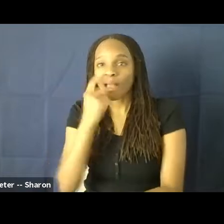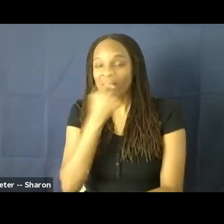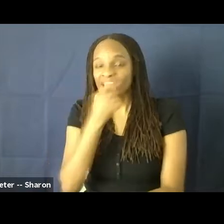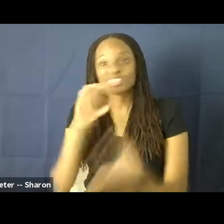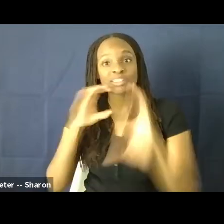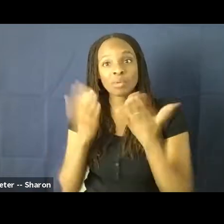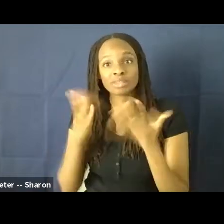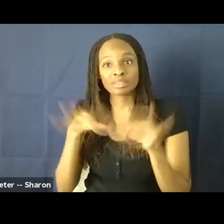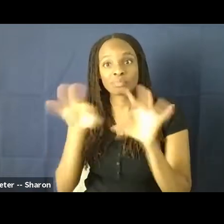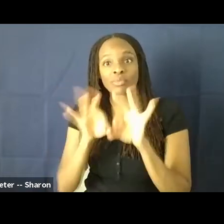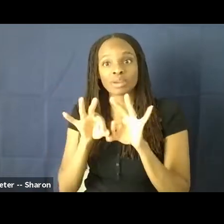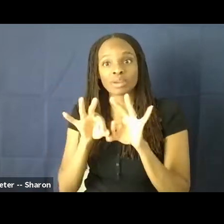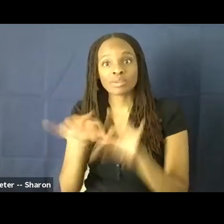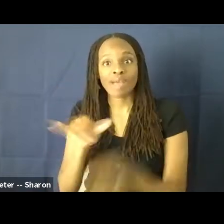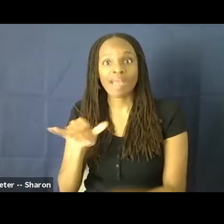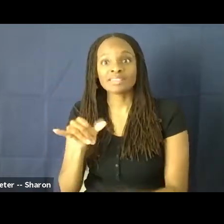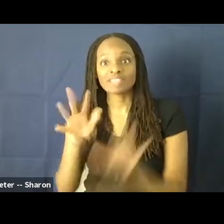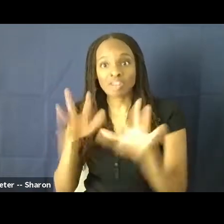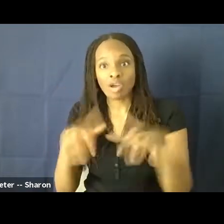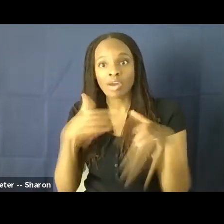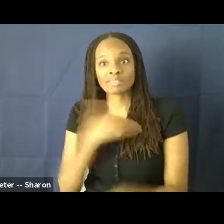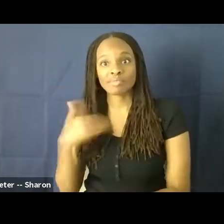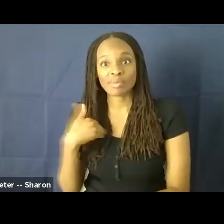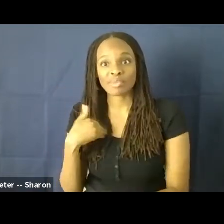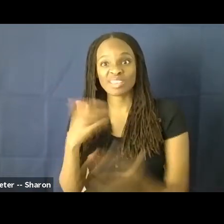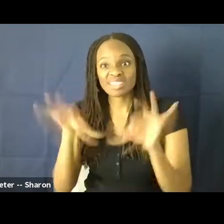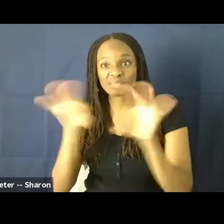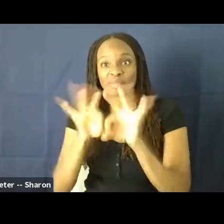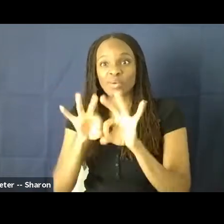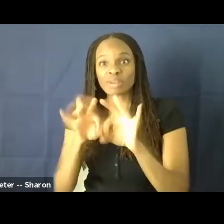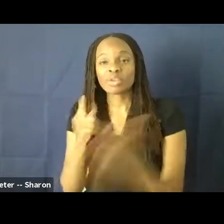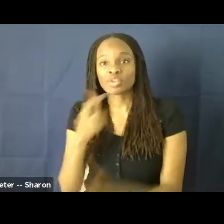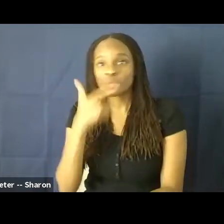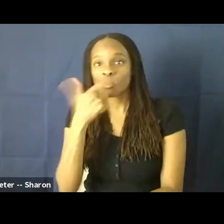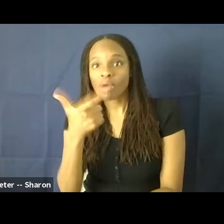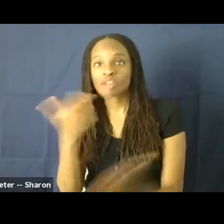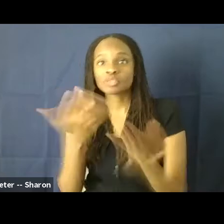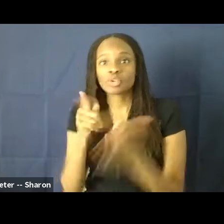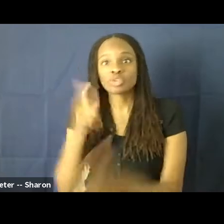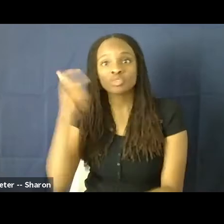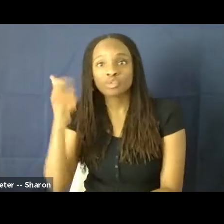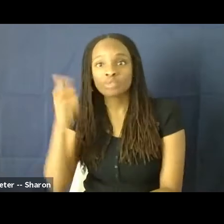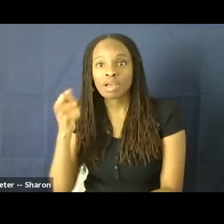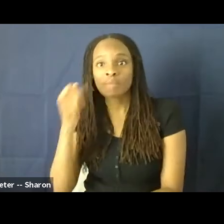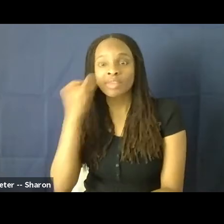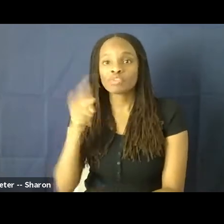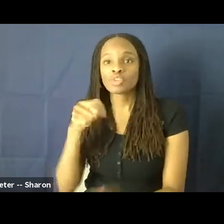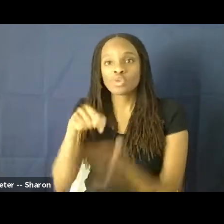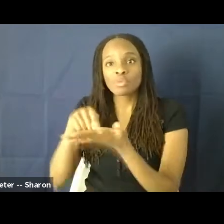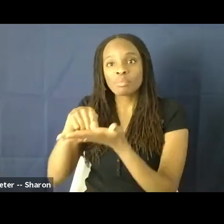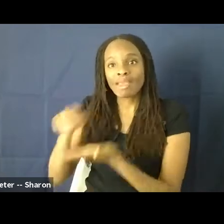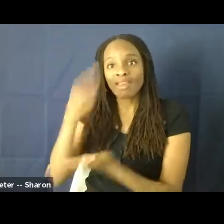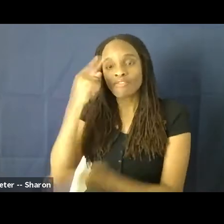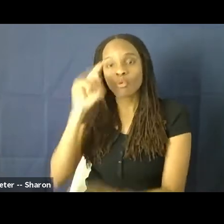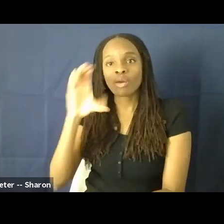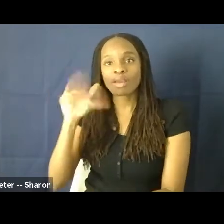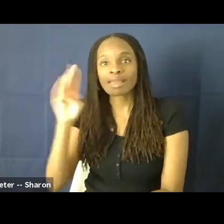audience member, you matter. It matters what you're watching, what you're subscribing to. If you're paying for a cable subscription, if you're